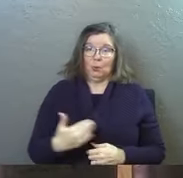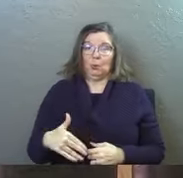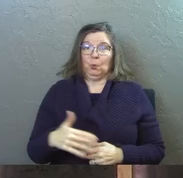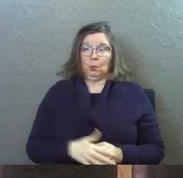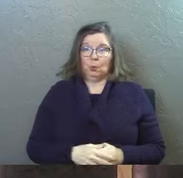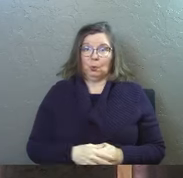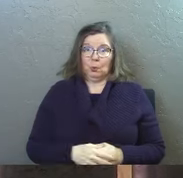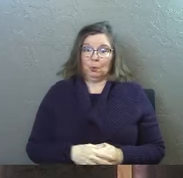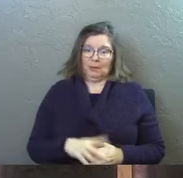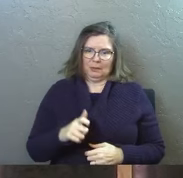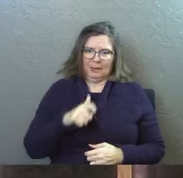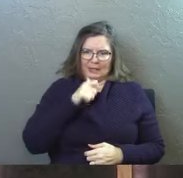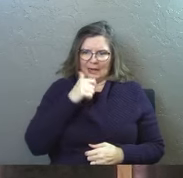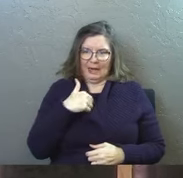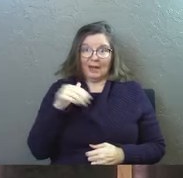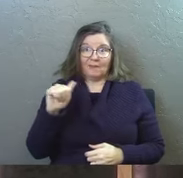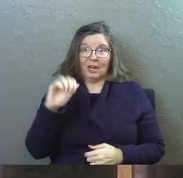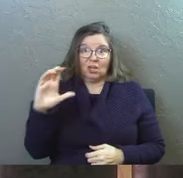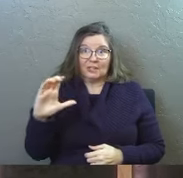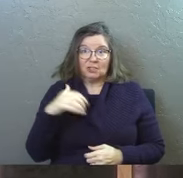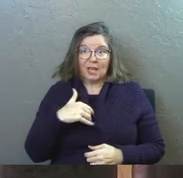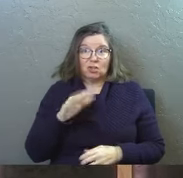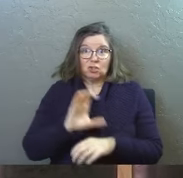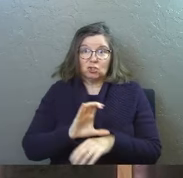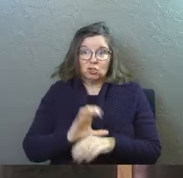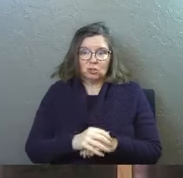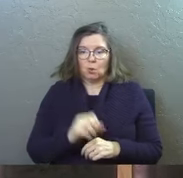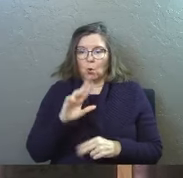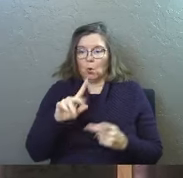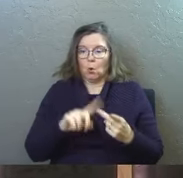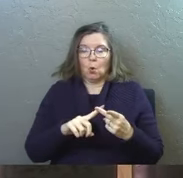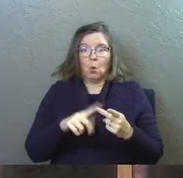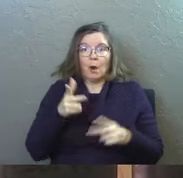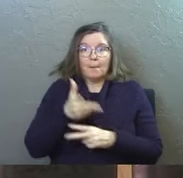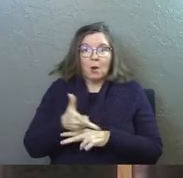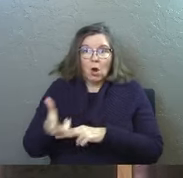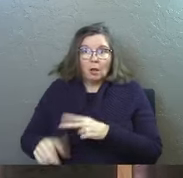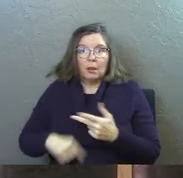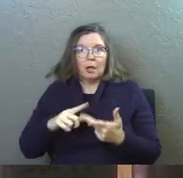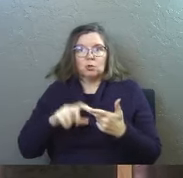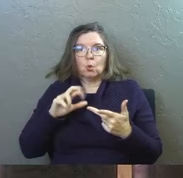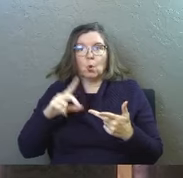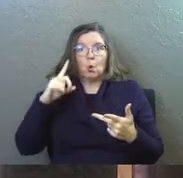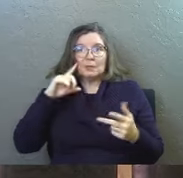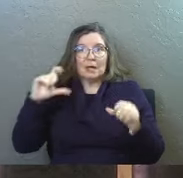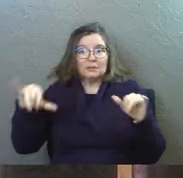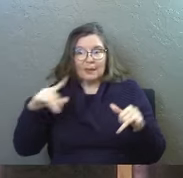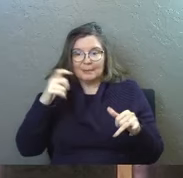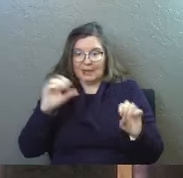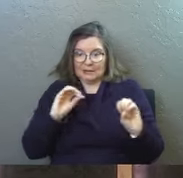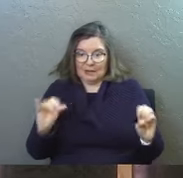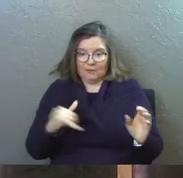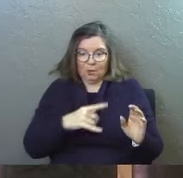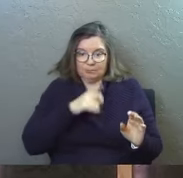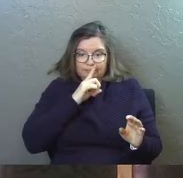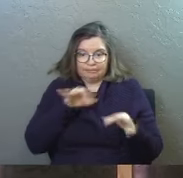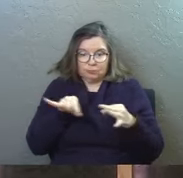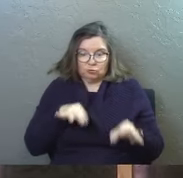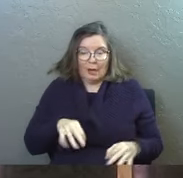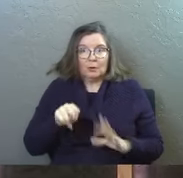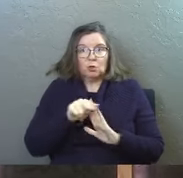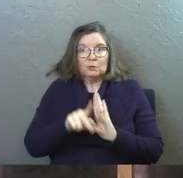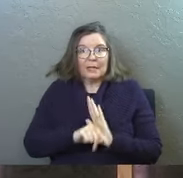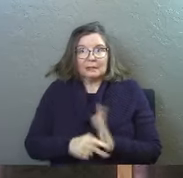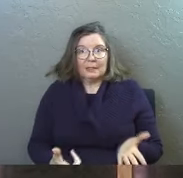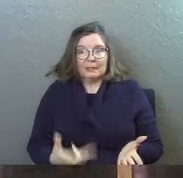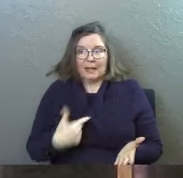therefore you must not have air conditioning at your church or parking lots or sound systems because none of those things are described